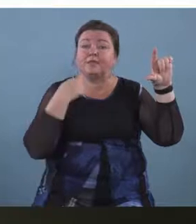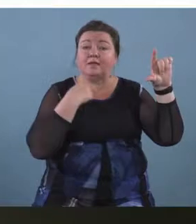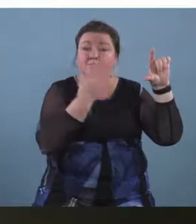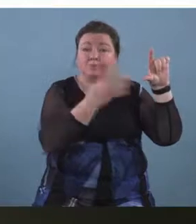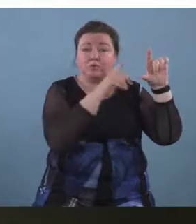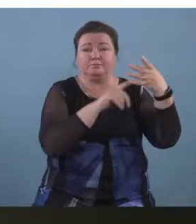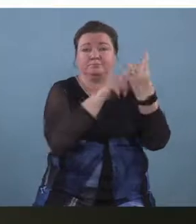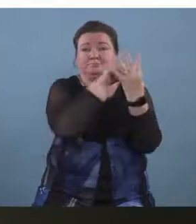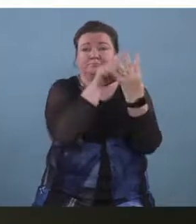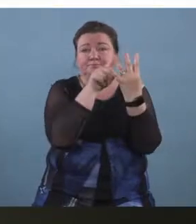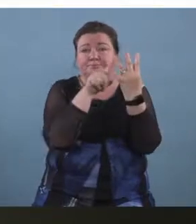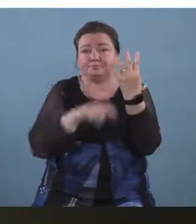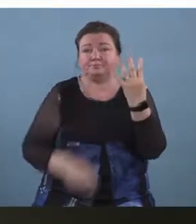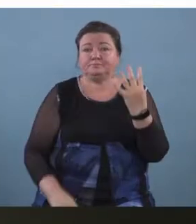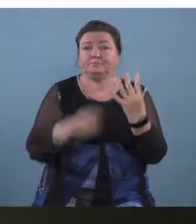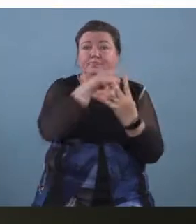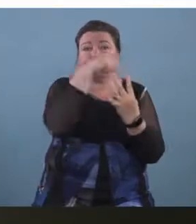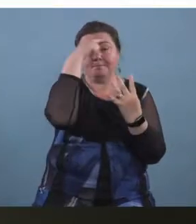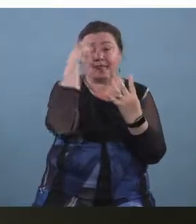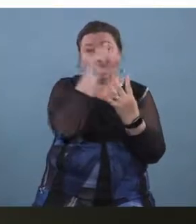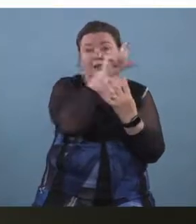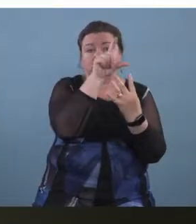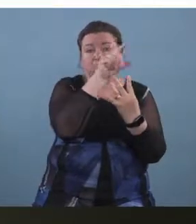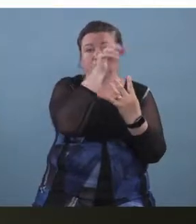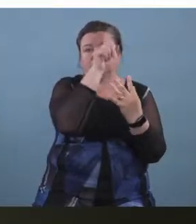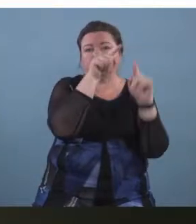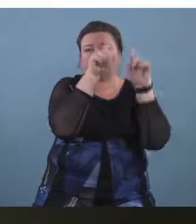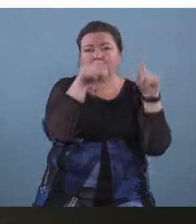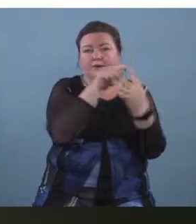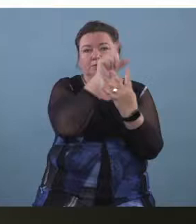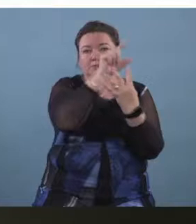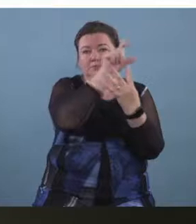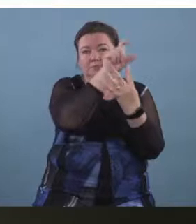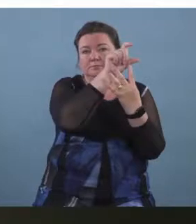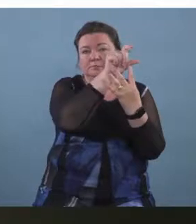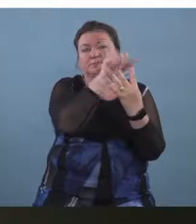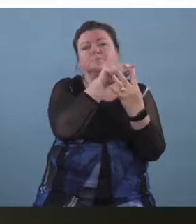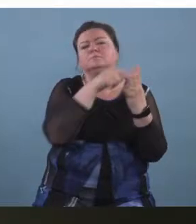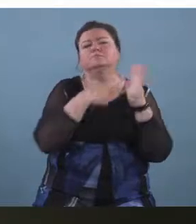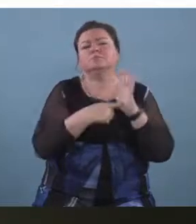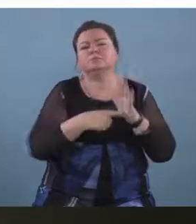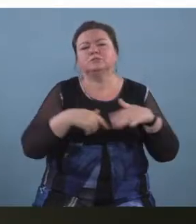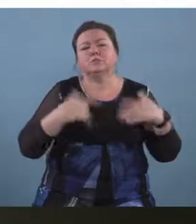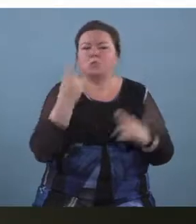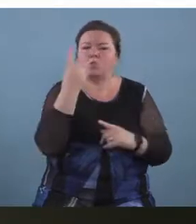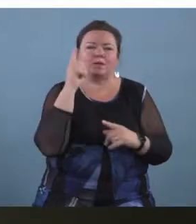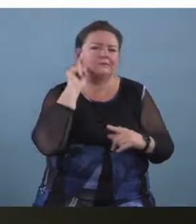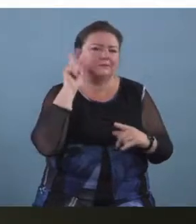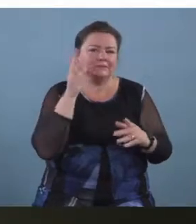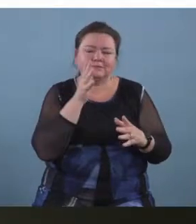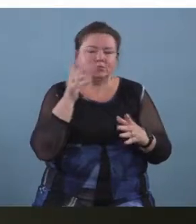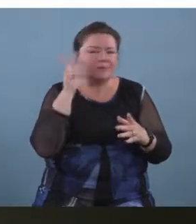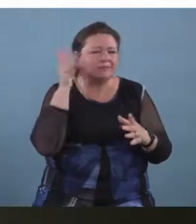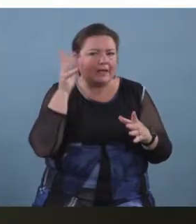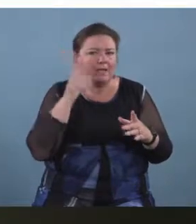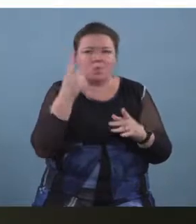here shows a black square and so the black square represents a single sound one single beat